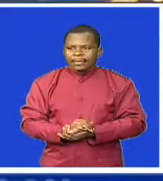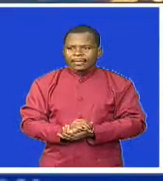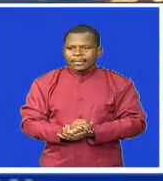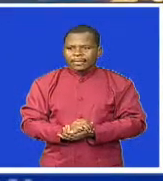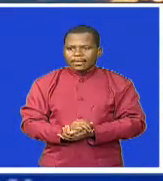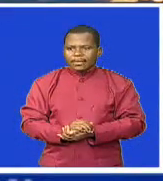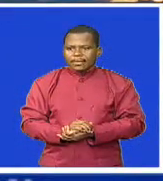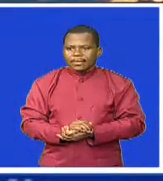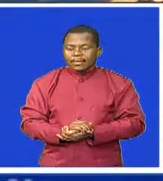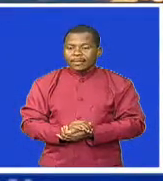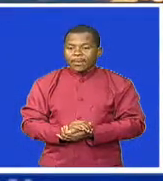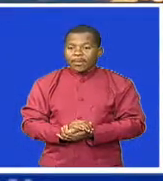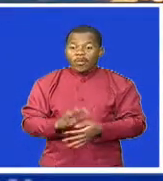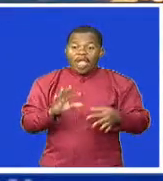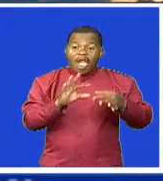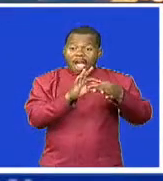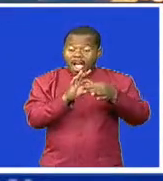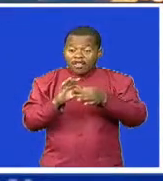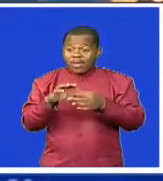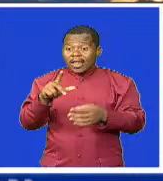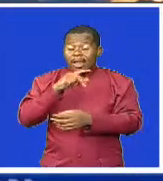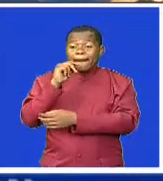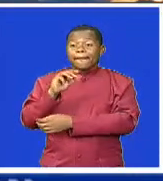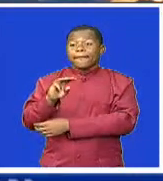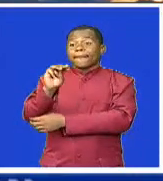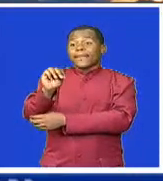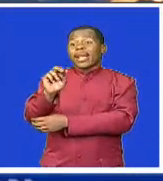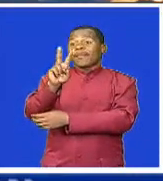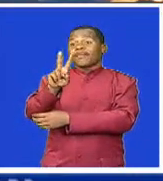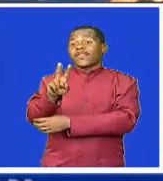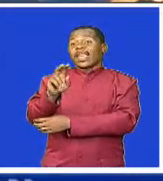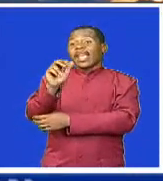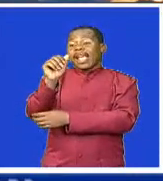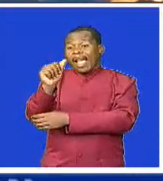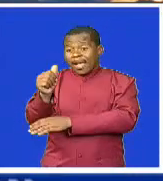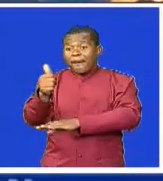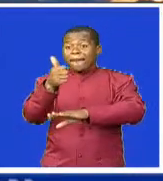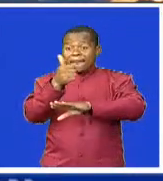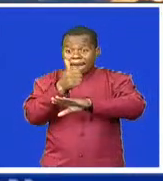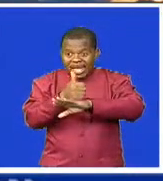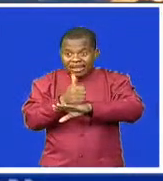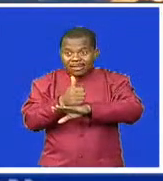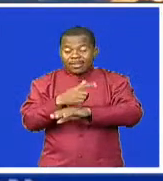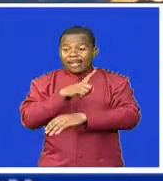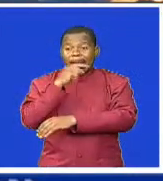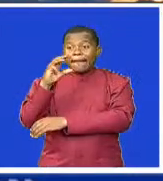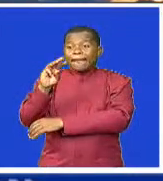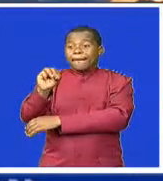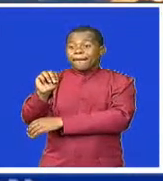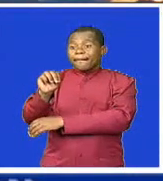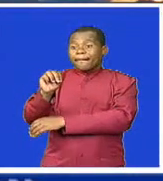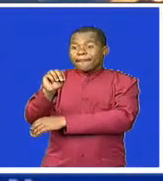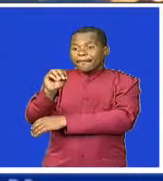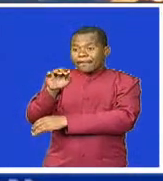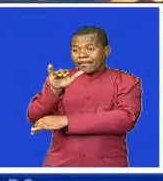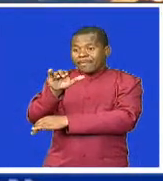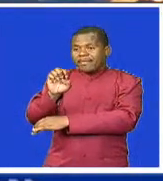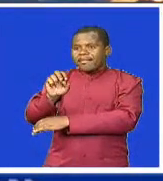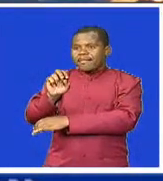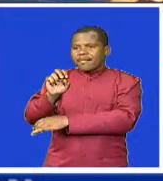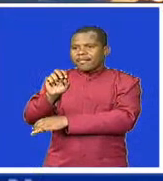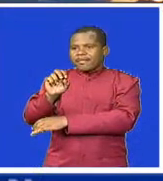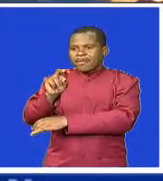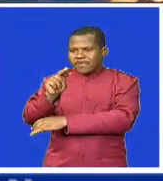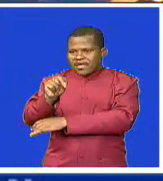The Motor Vehicle Accident Fund chief executive officer, David Mieni, says the new strategic plan will